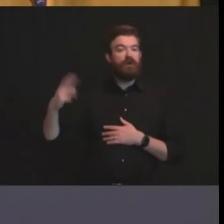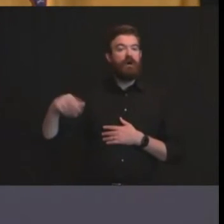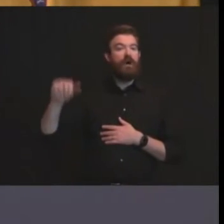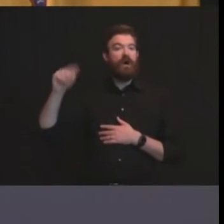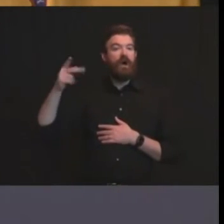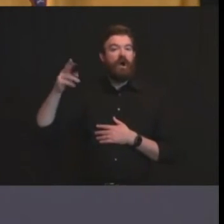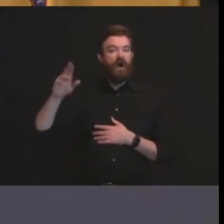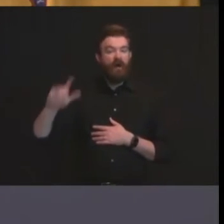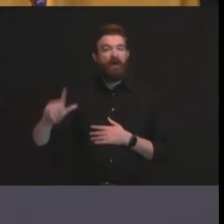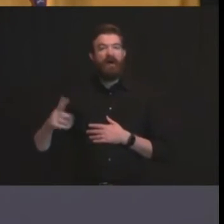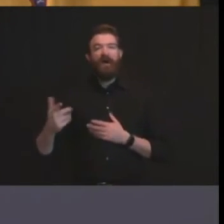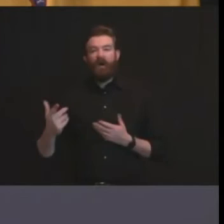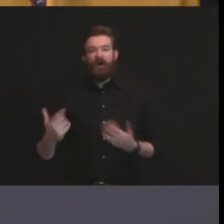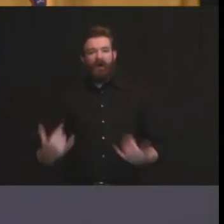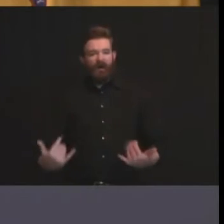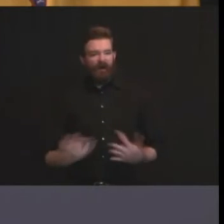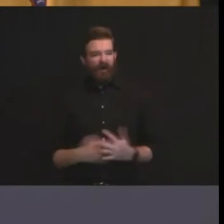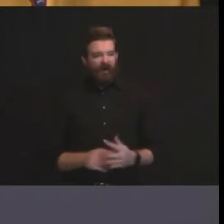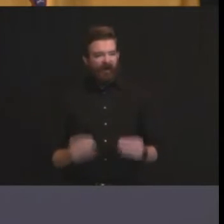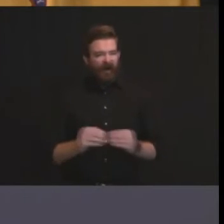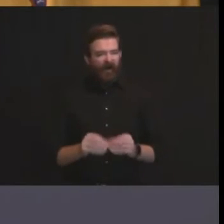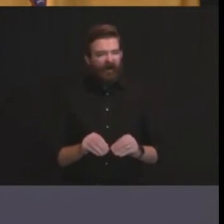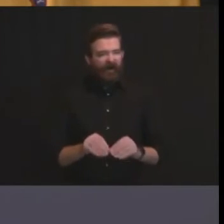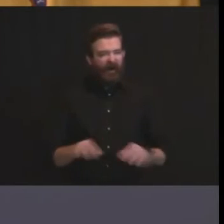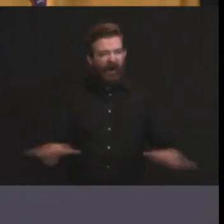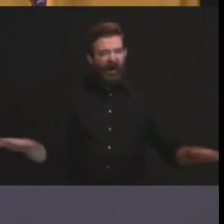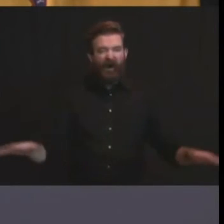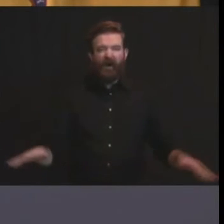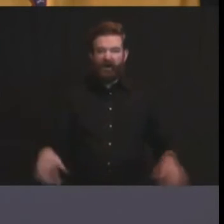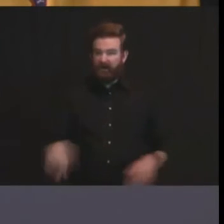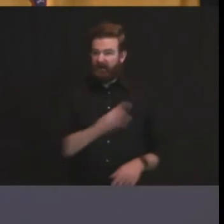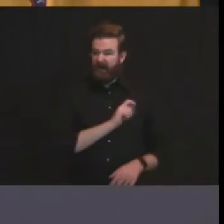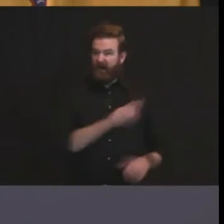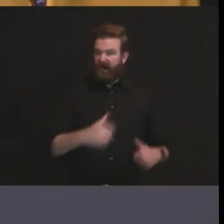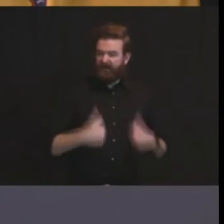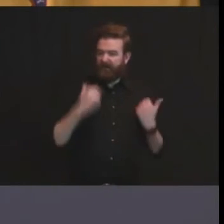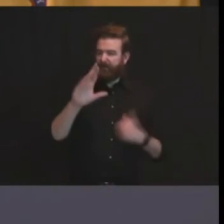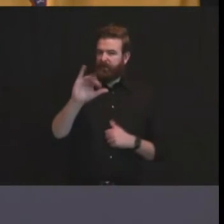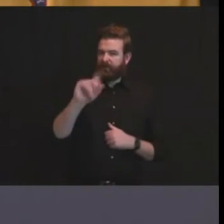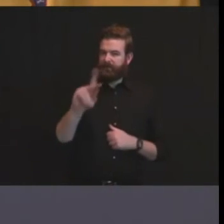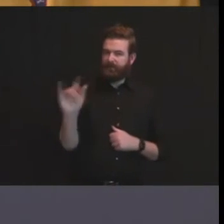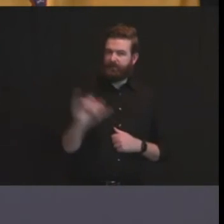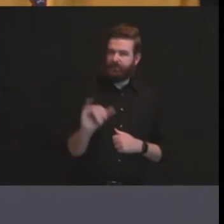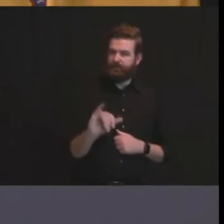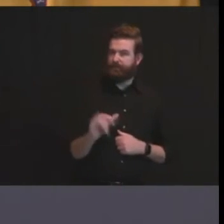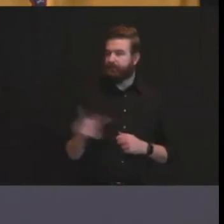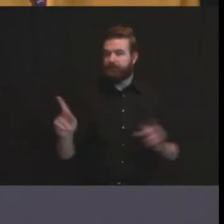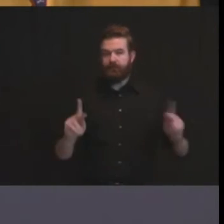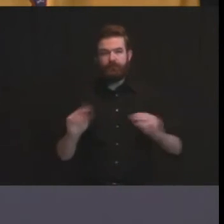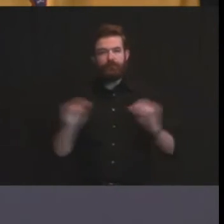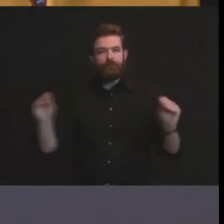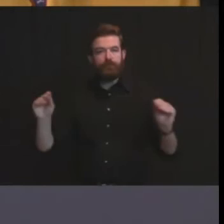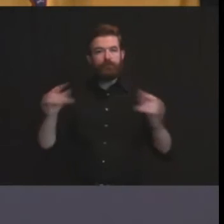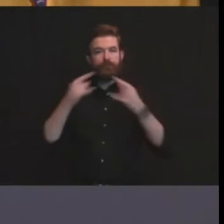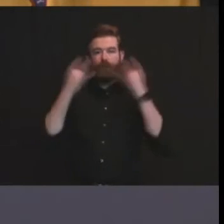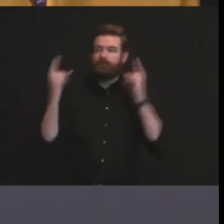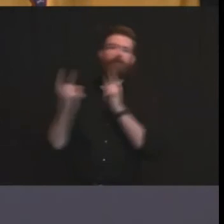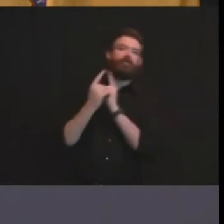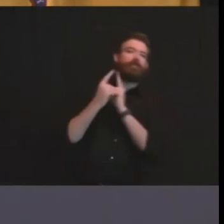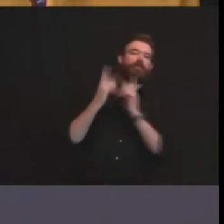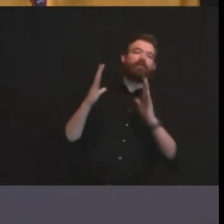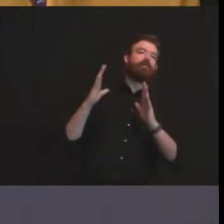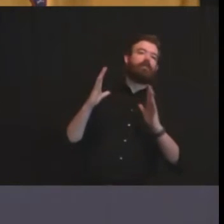extreme knuckleheads but we're still in the soup here uh and these executive orders and these laws have got to be